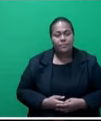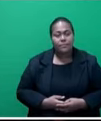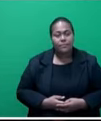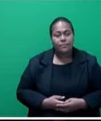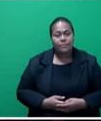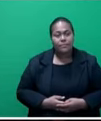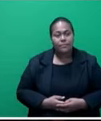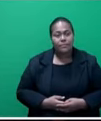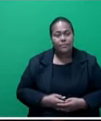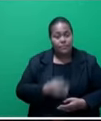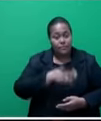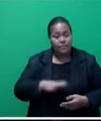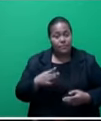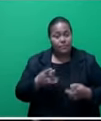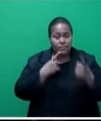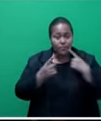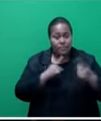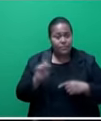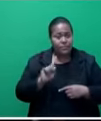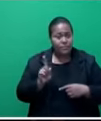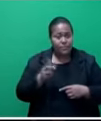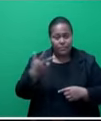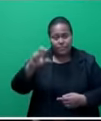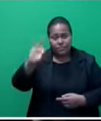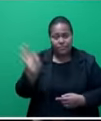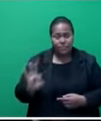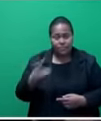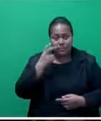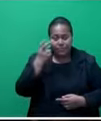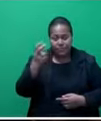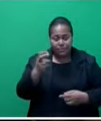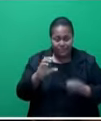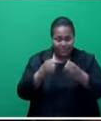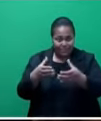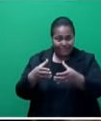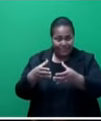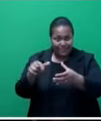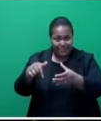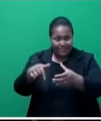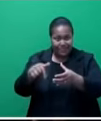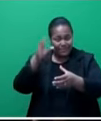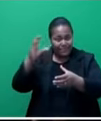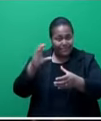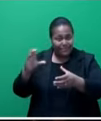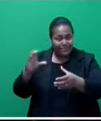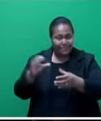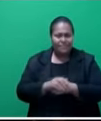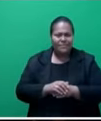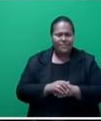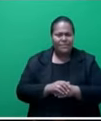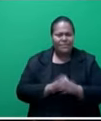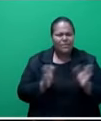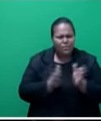Mr. Speaker, 80 percent of our tourism industry in this country is small to medium